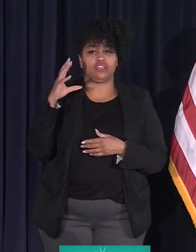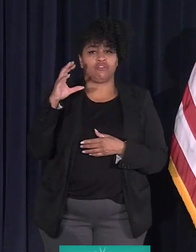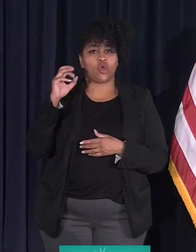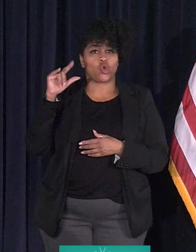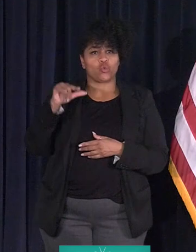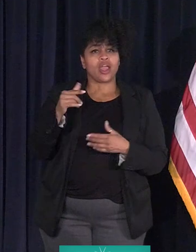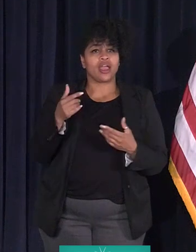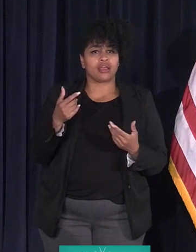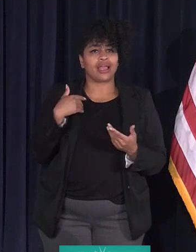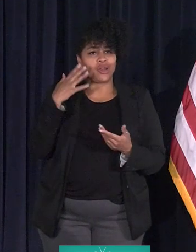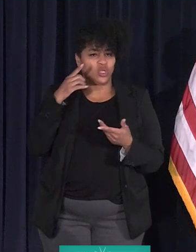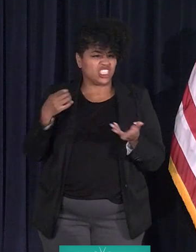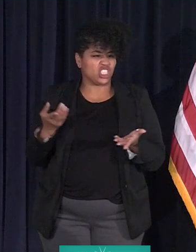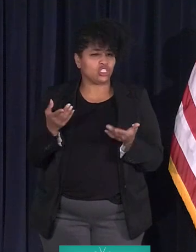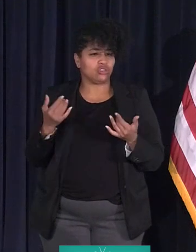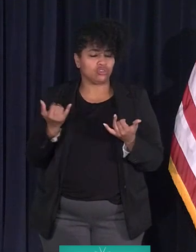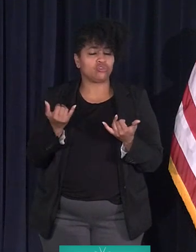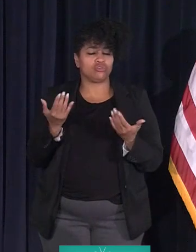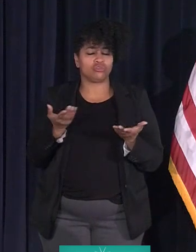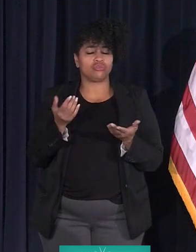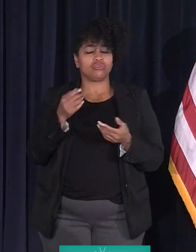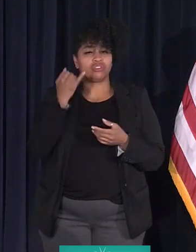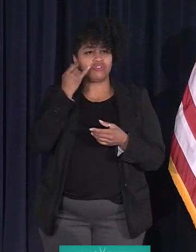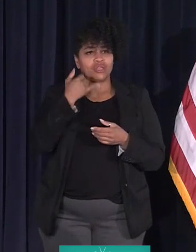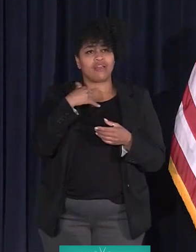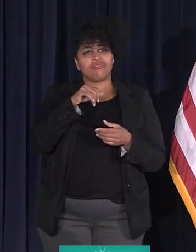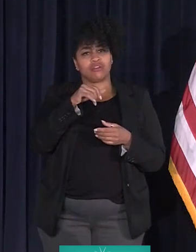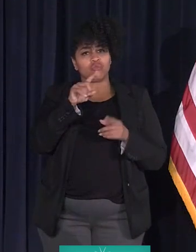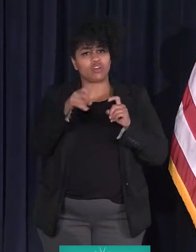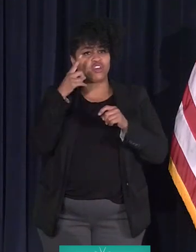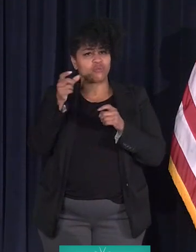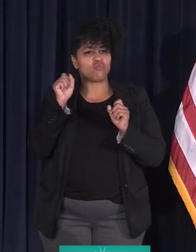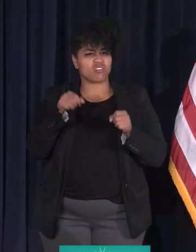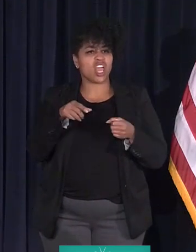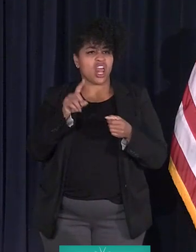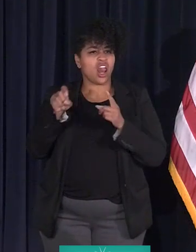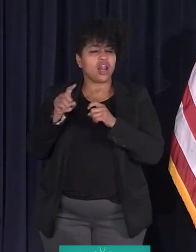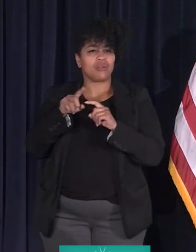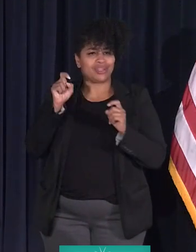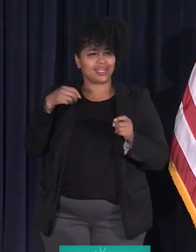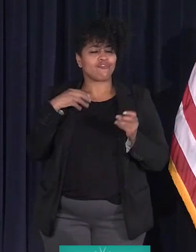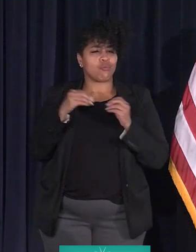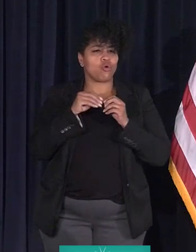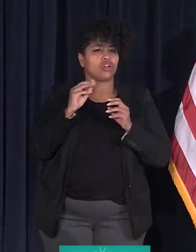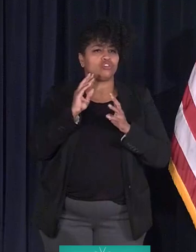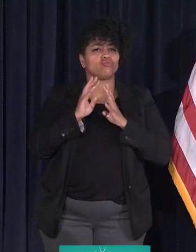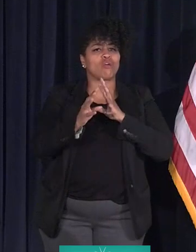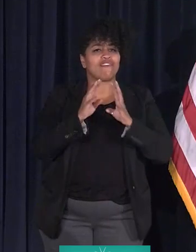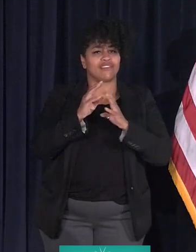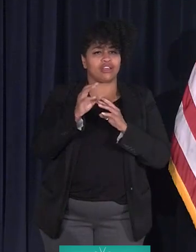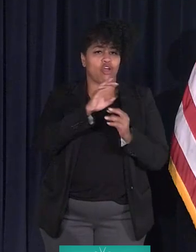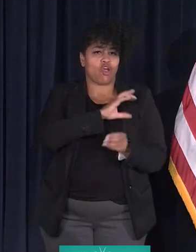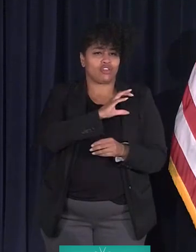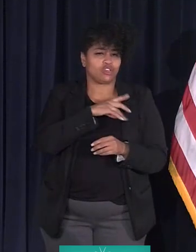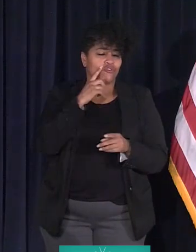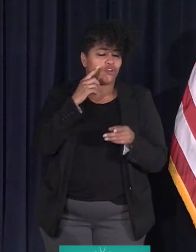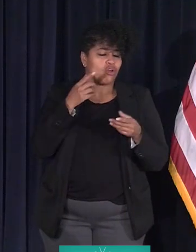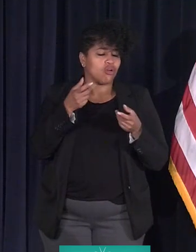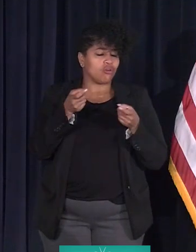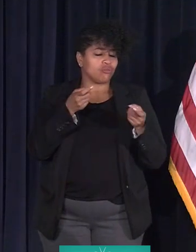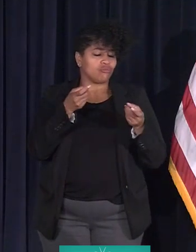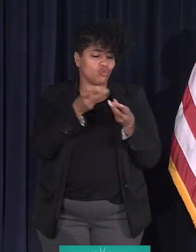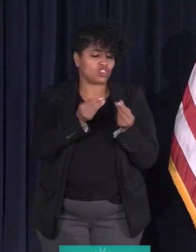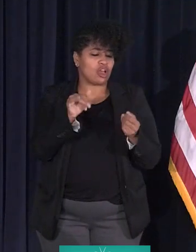for him, as well as most of the department heads. We need to have more traffic officers on the street to deal with these speeders. So you're going to see